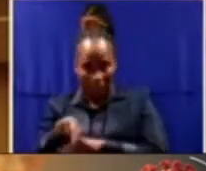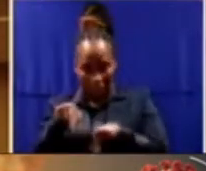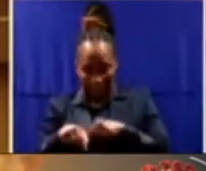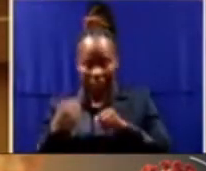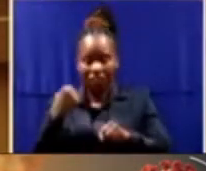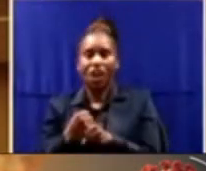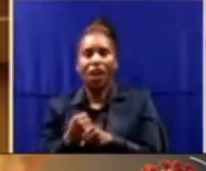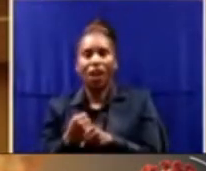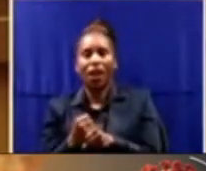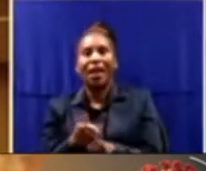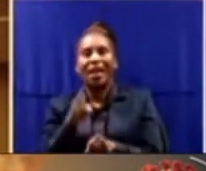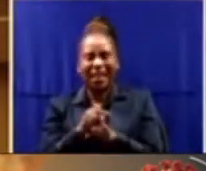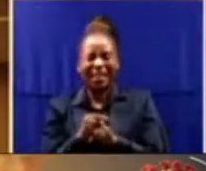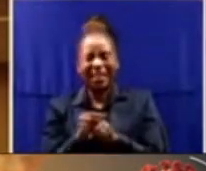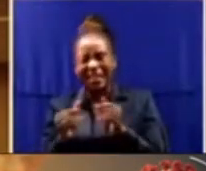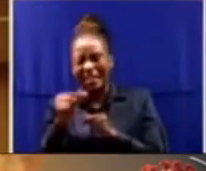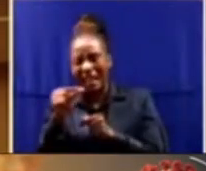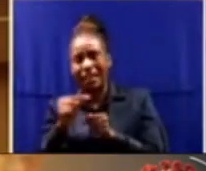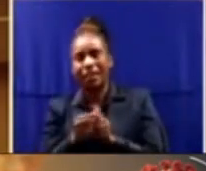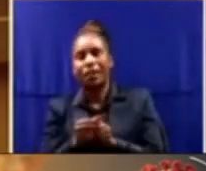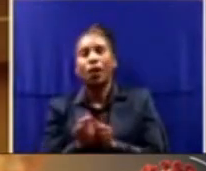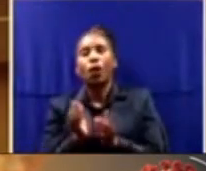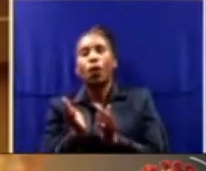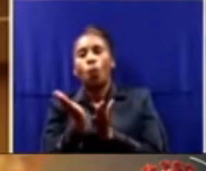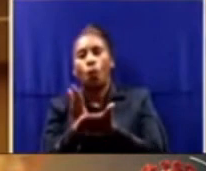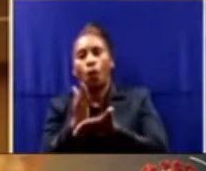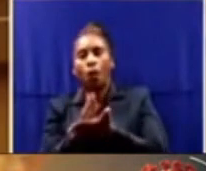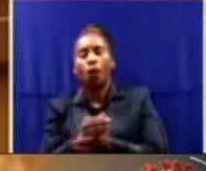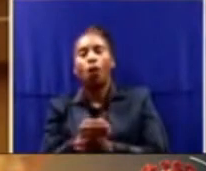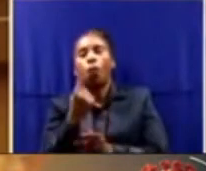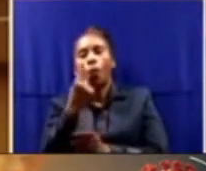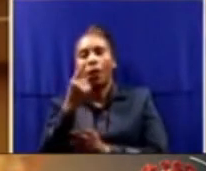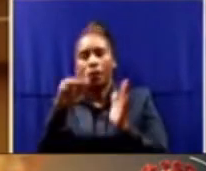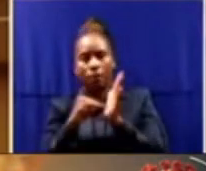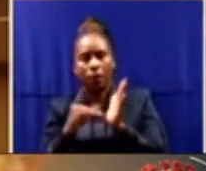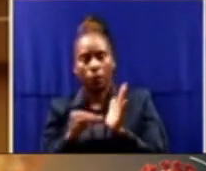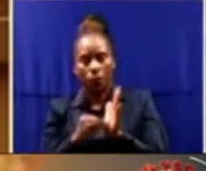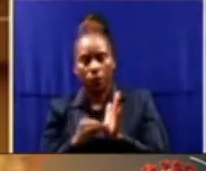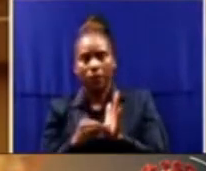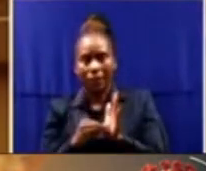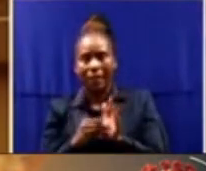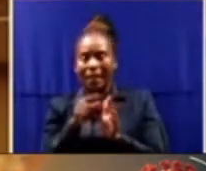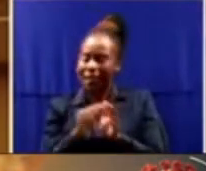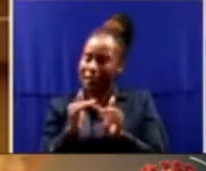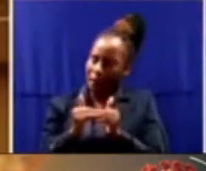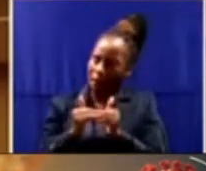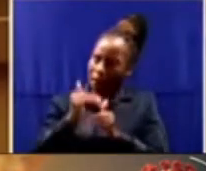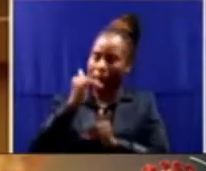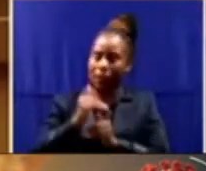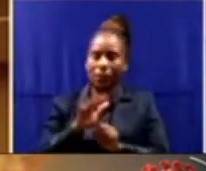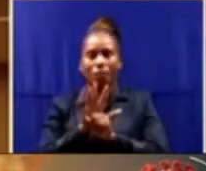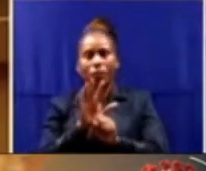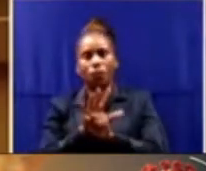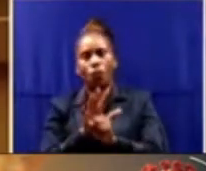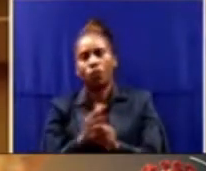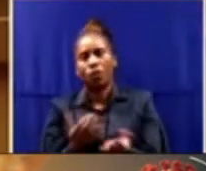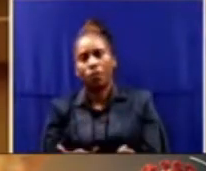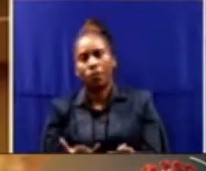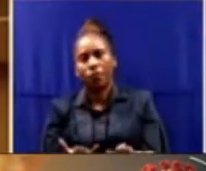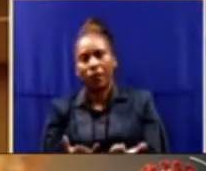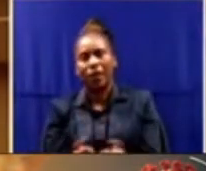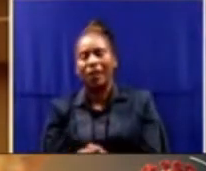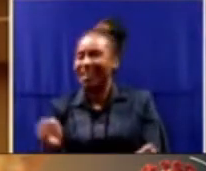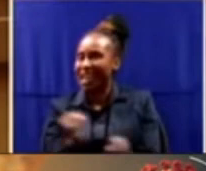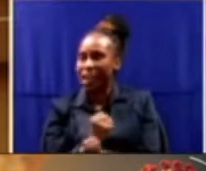nearly a quarter of a million, a more than 3,000% increase in the backlog under his watch. It has never been this